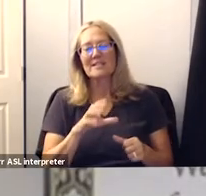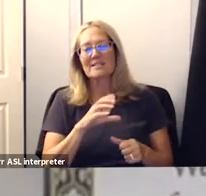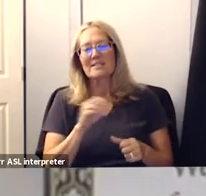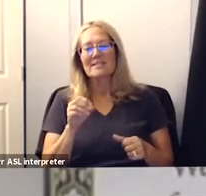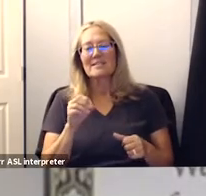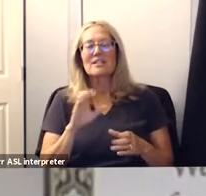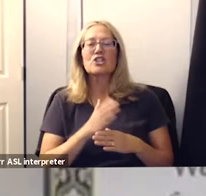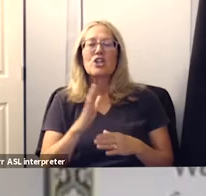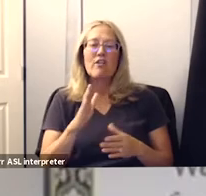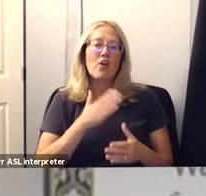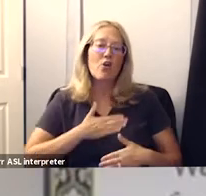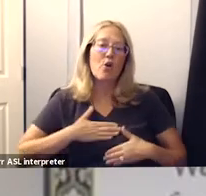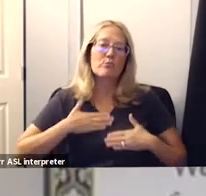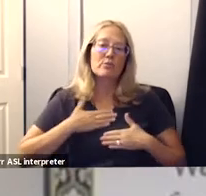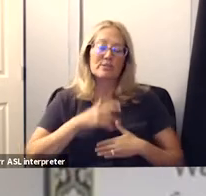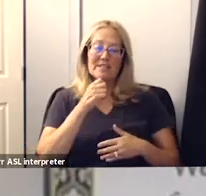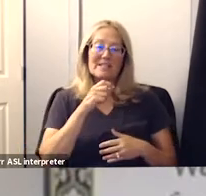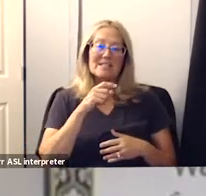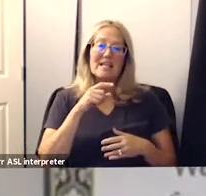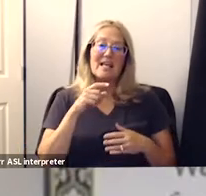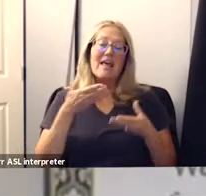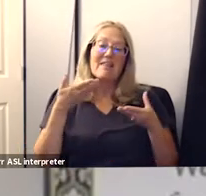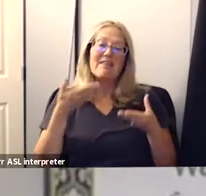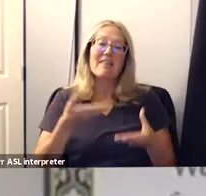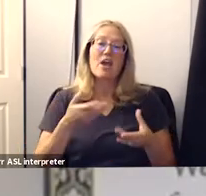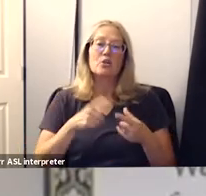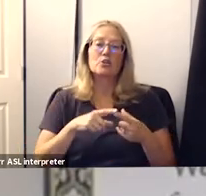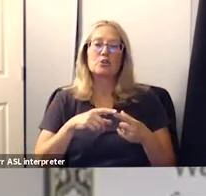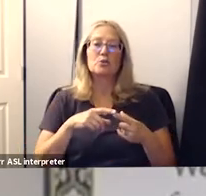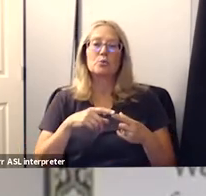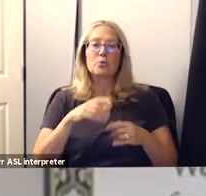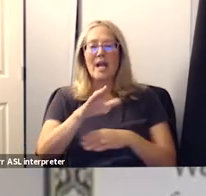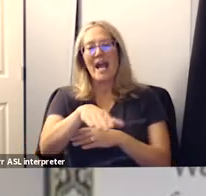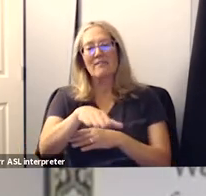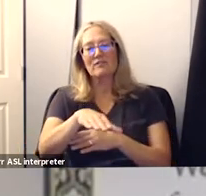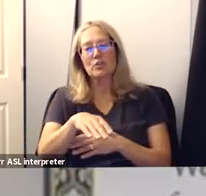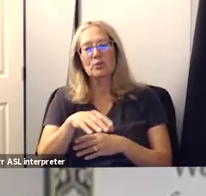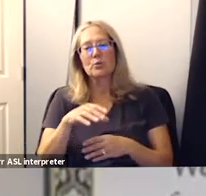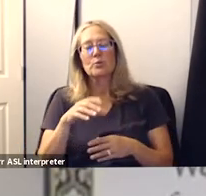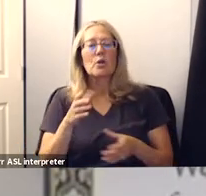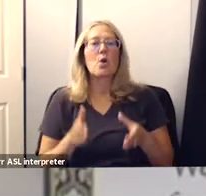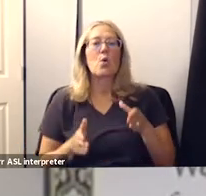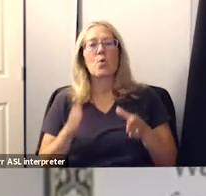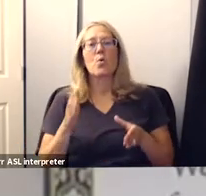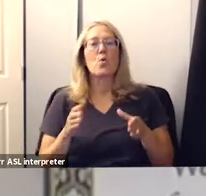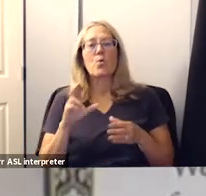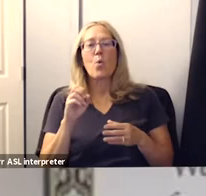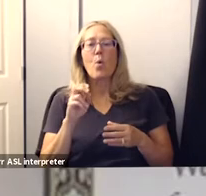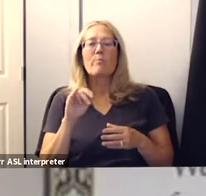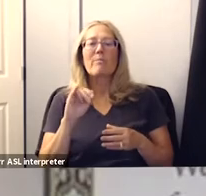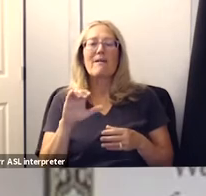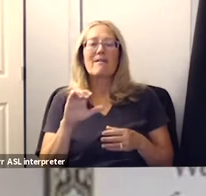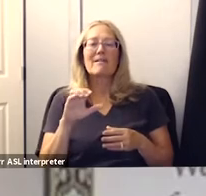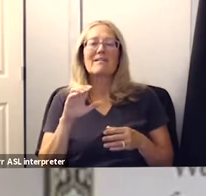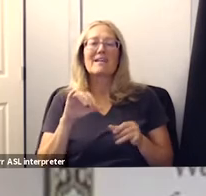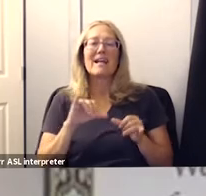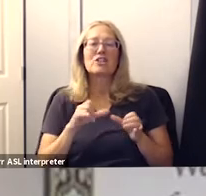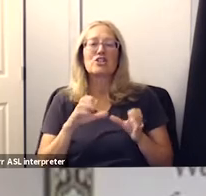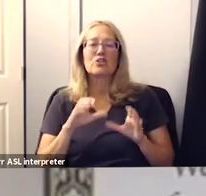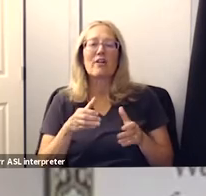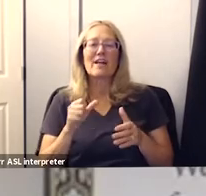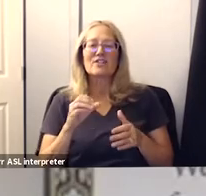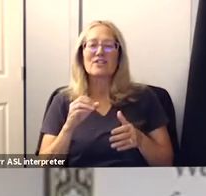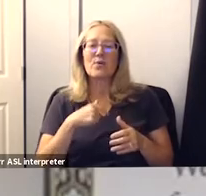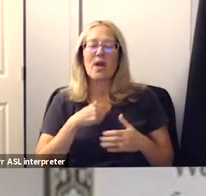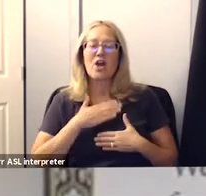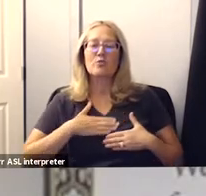sharing their appreciation because i think they were there to go to the afternoon robotic engineering class that was going on so they appreciated that so i i